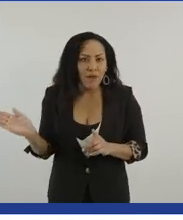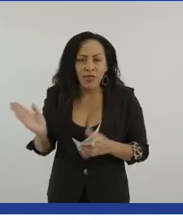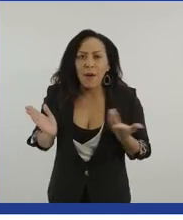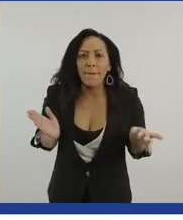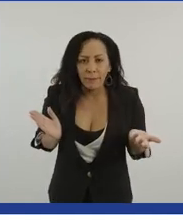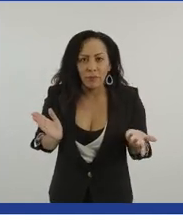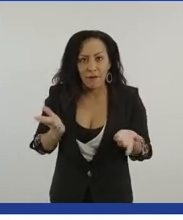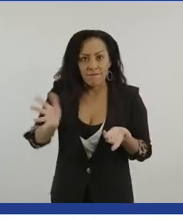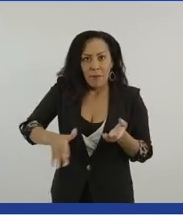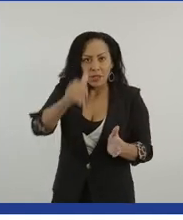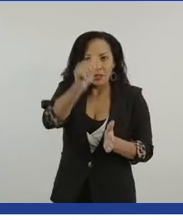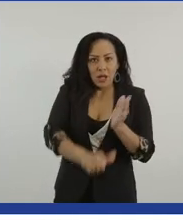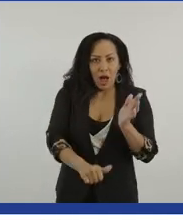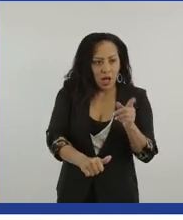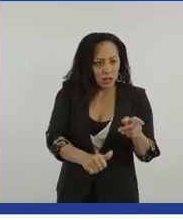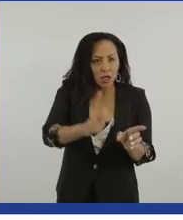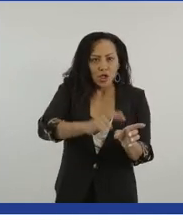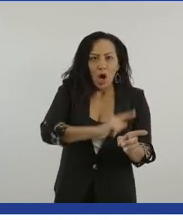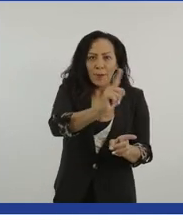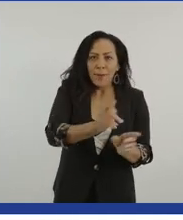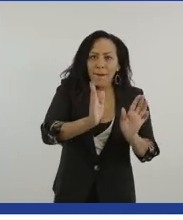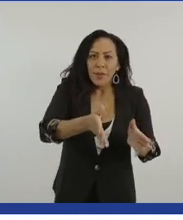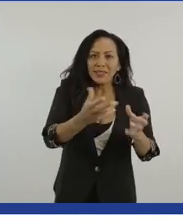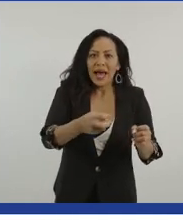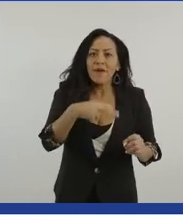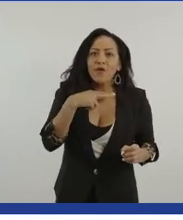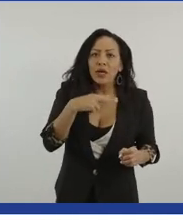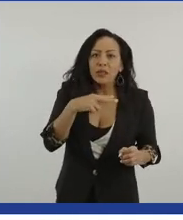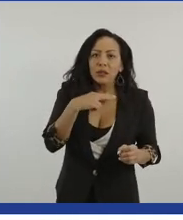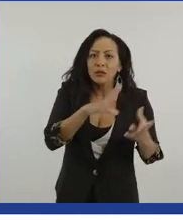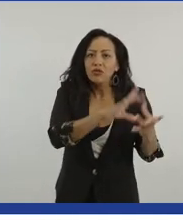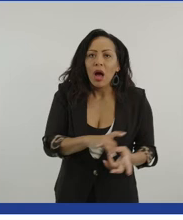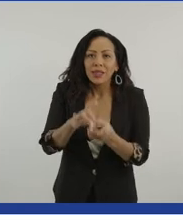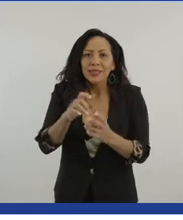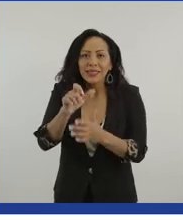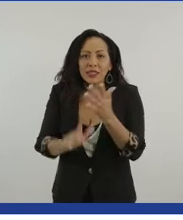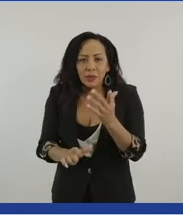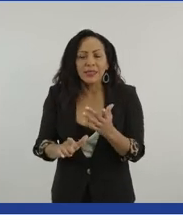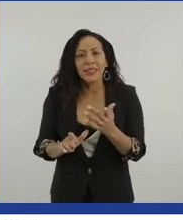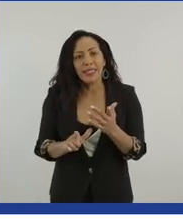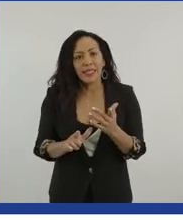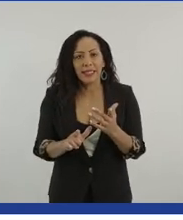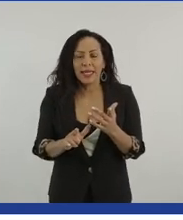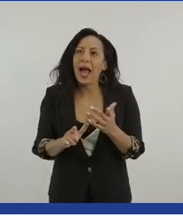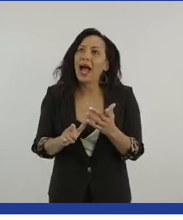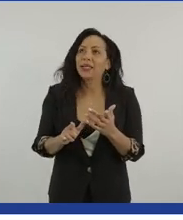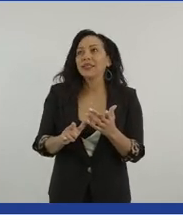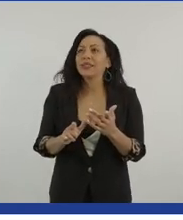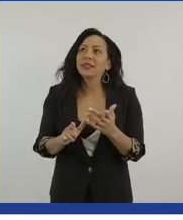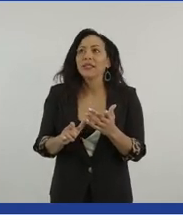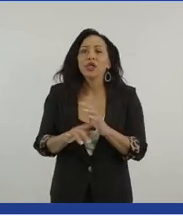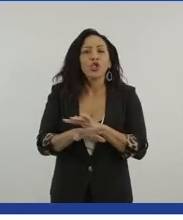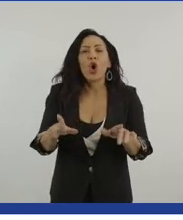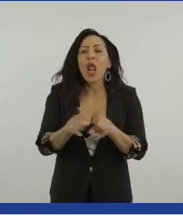young people are able to have a voice around disability and have an experience and not tokenism as well.